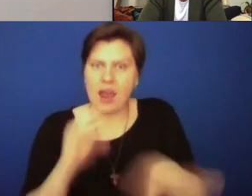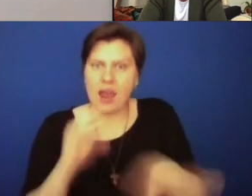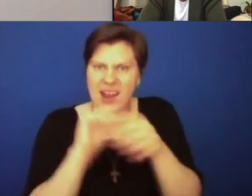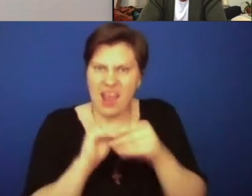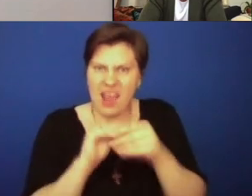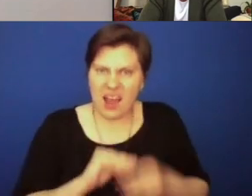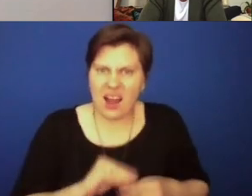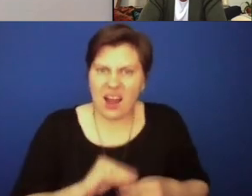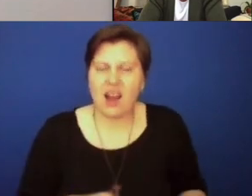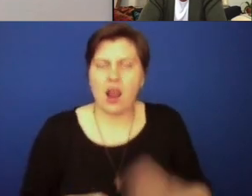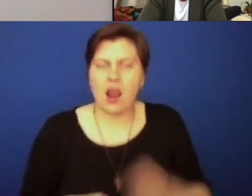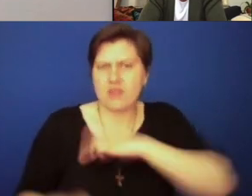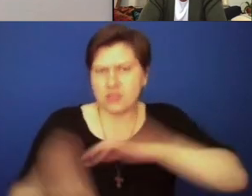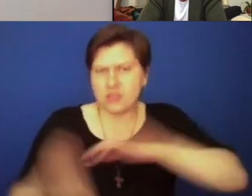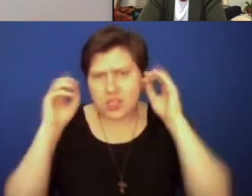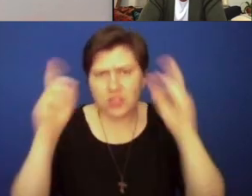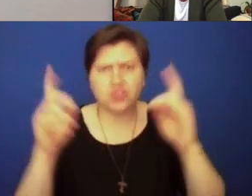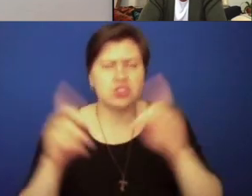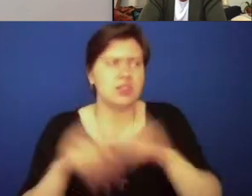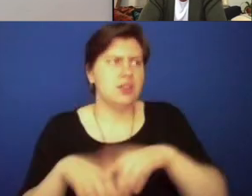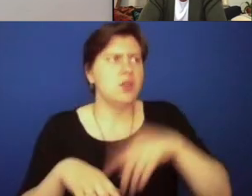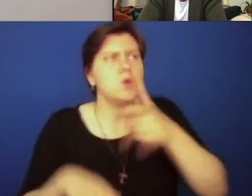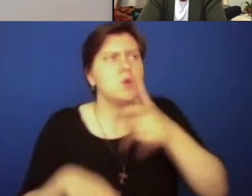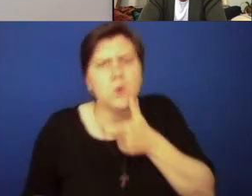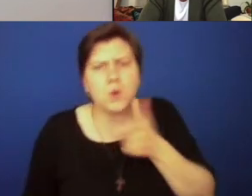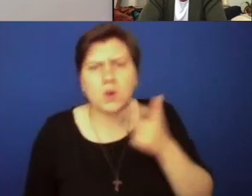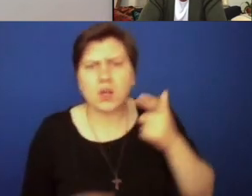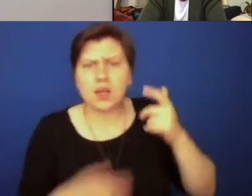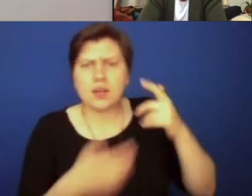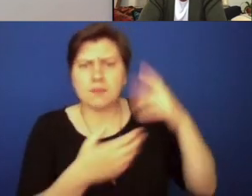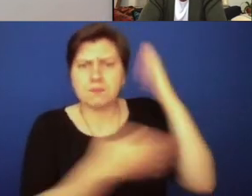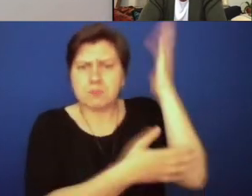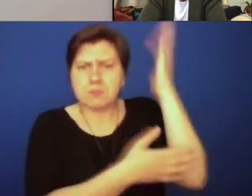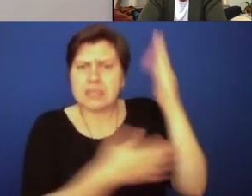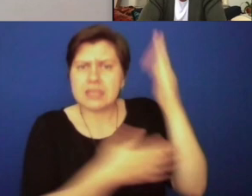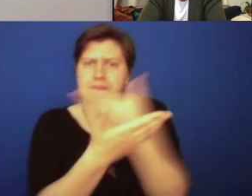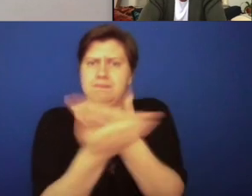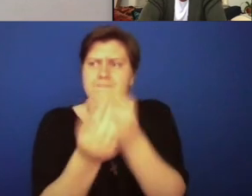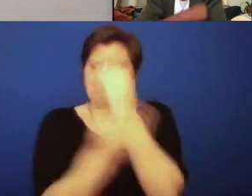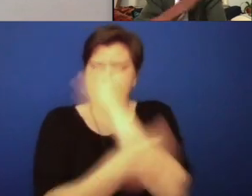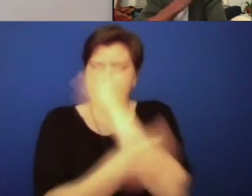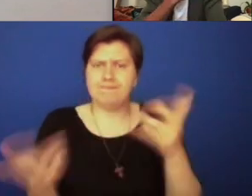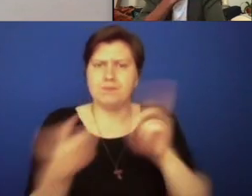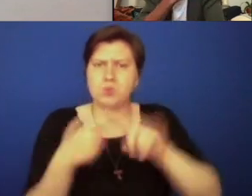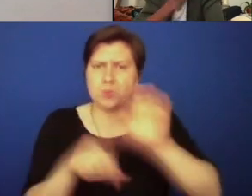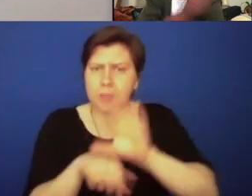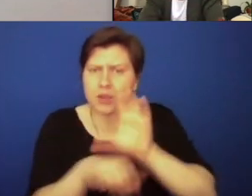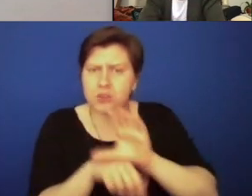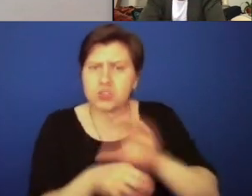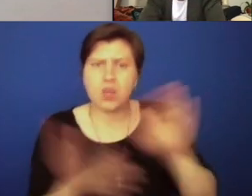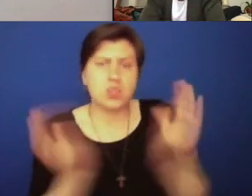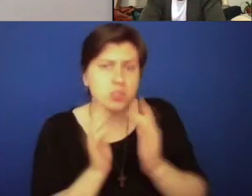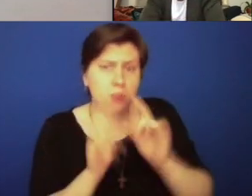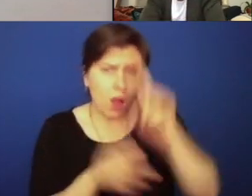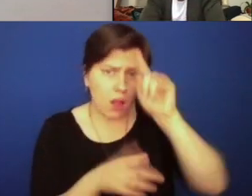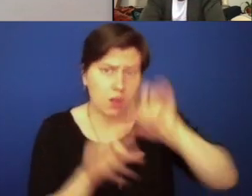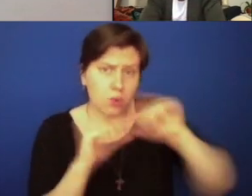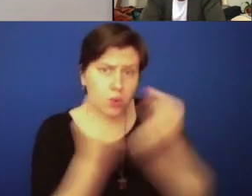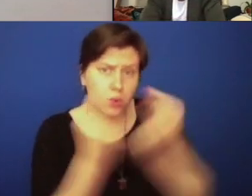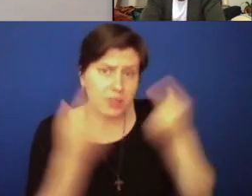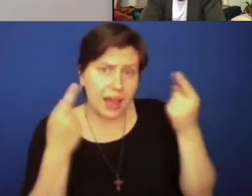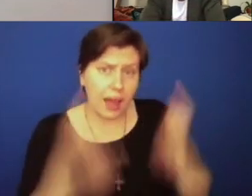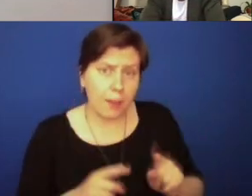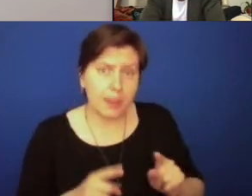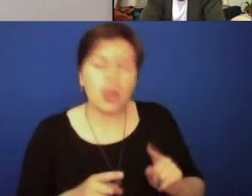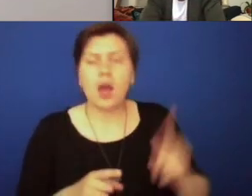like to add, a religious education, making decision on who speaks to the parish, what small faith groups happen in the parish.